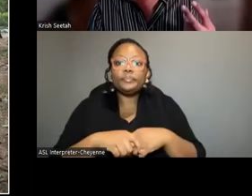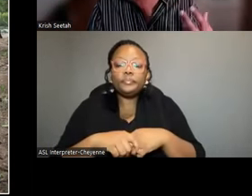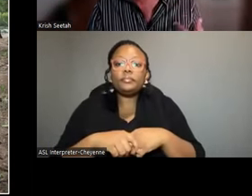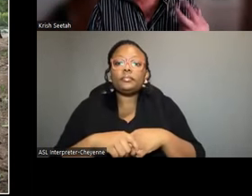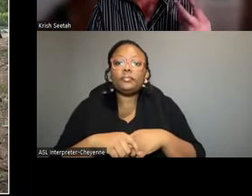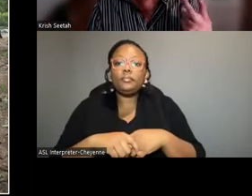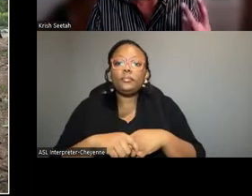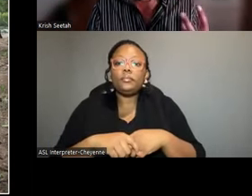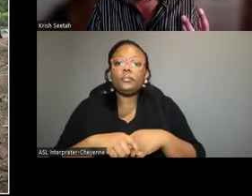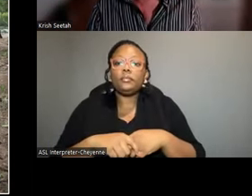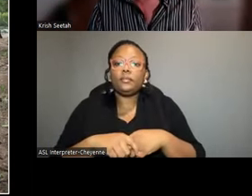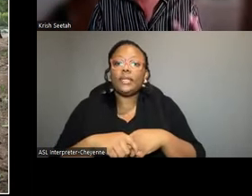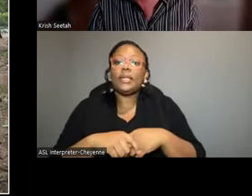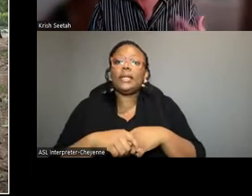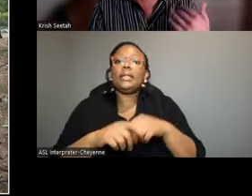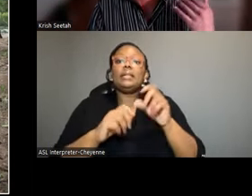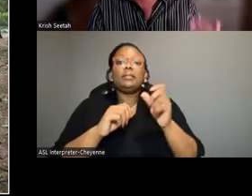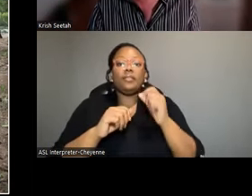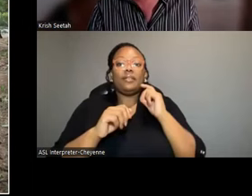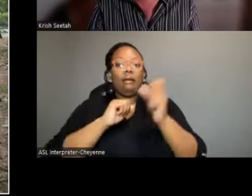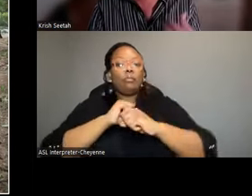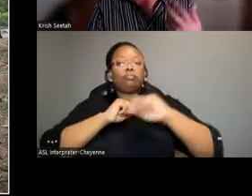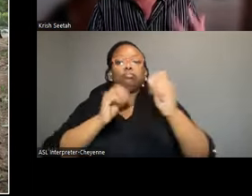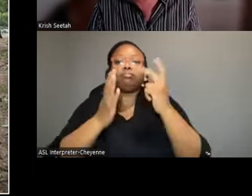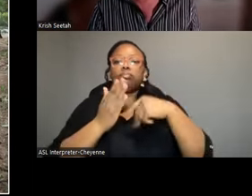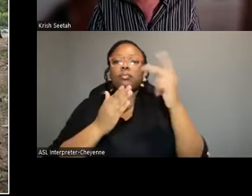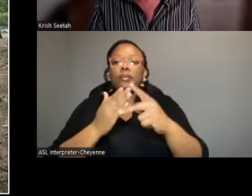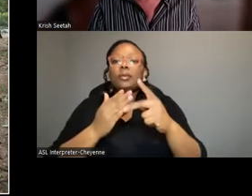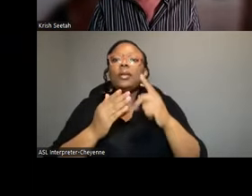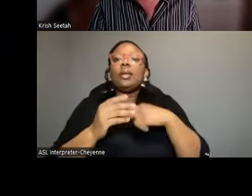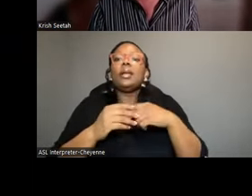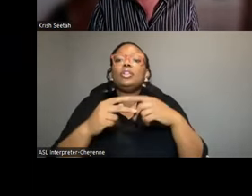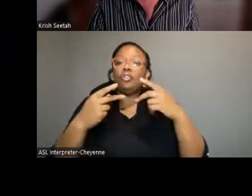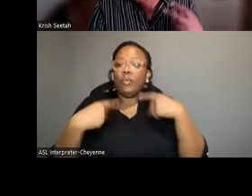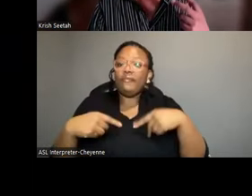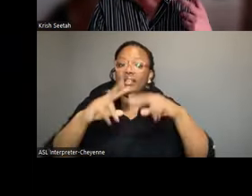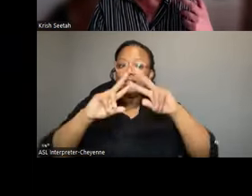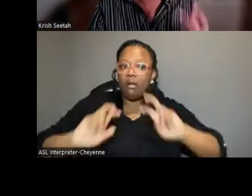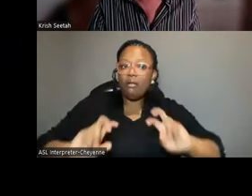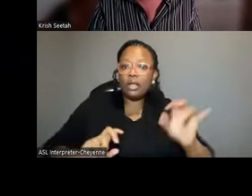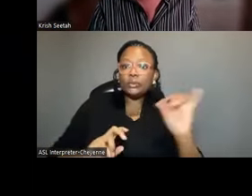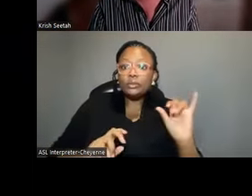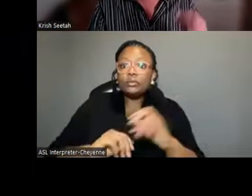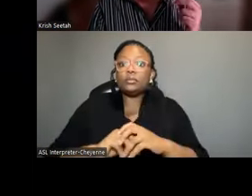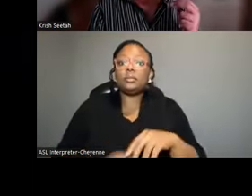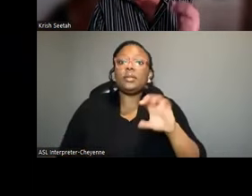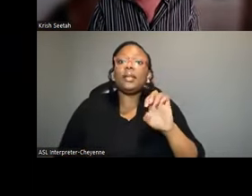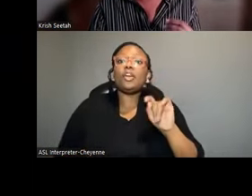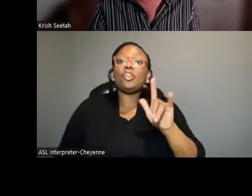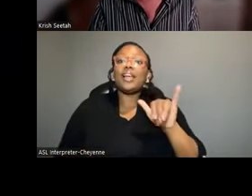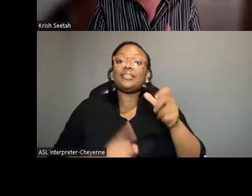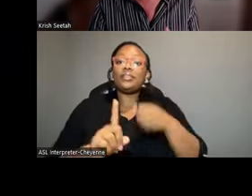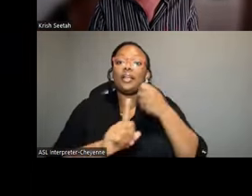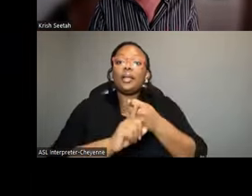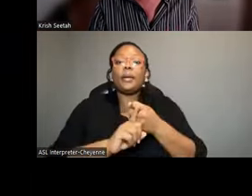extensive program of sediment coring and geophysical analysis. The ecological impacts are a